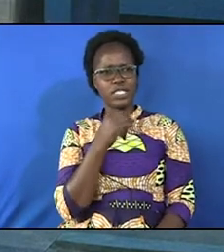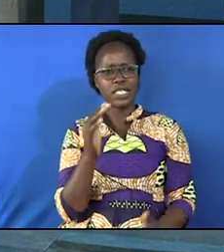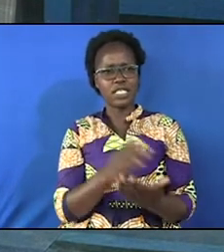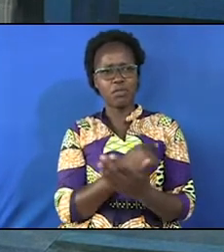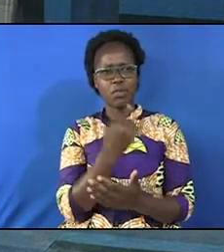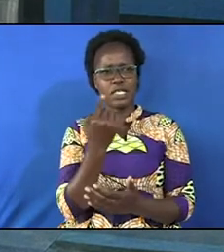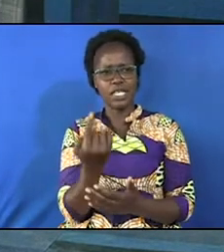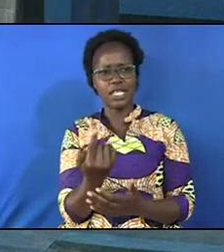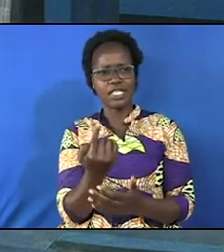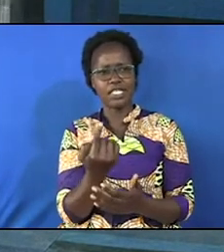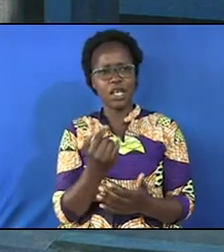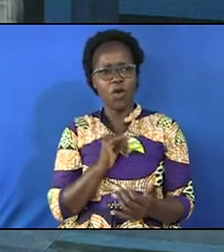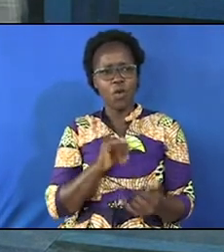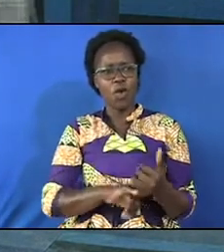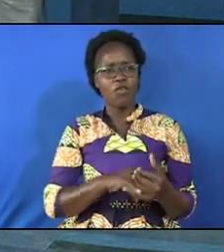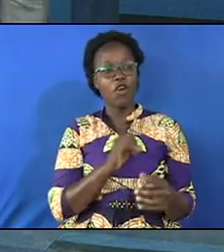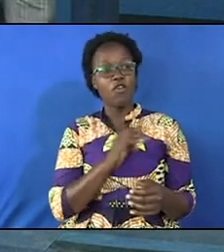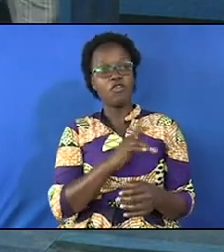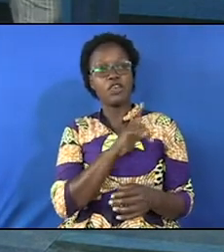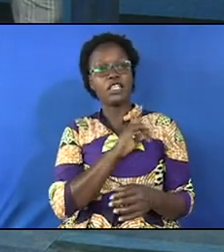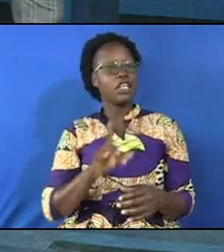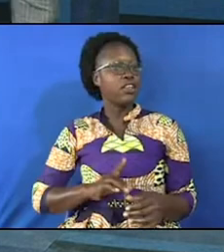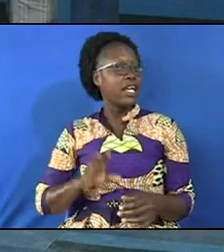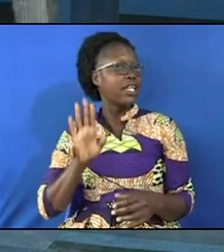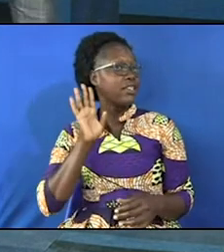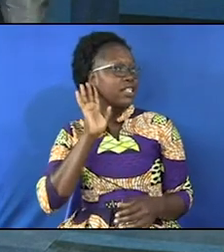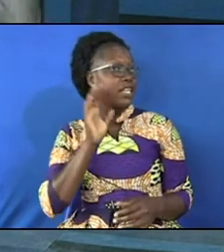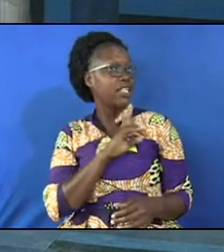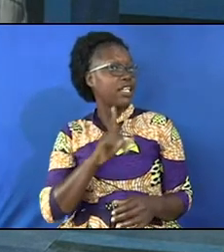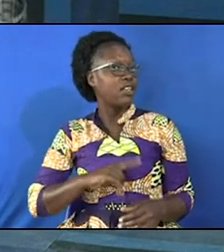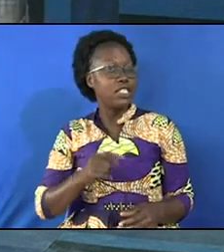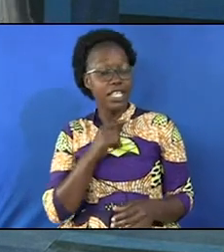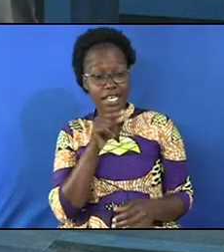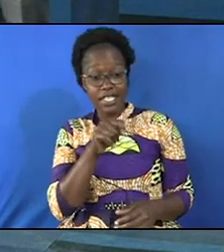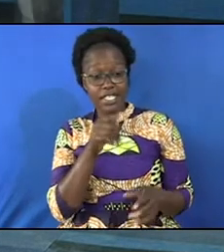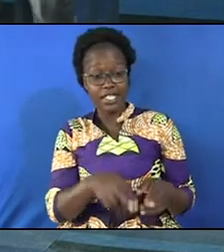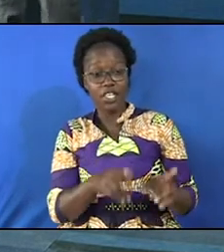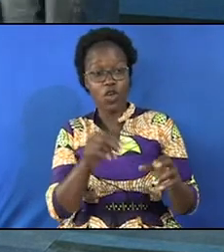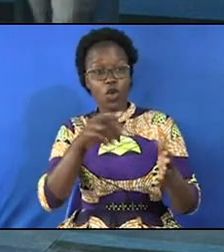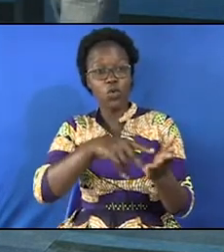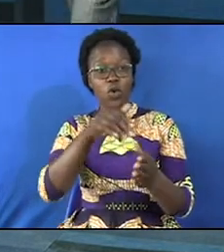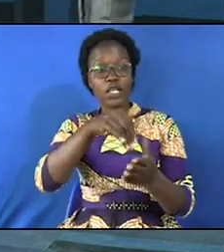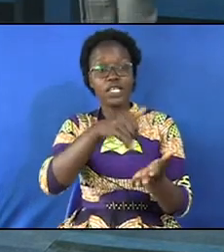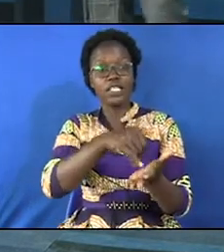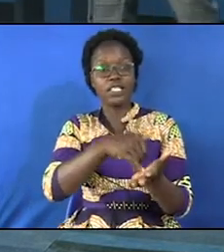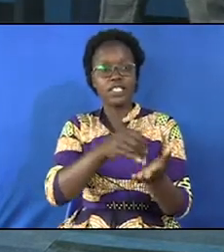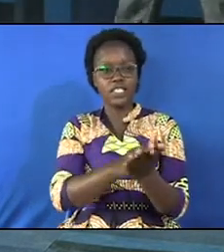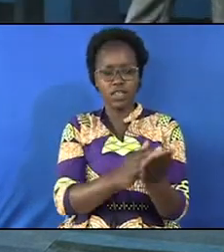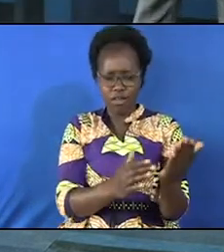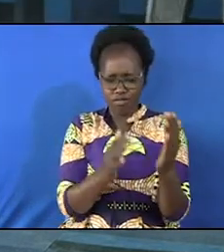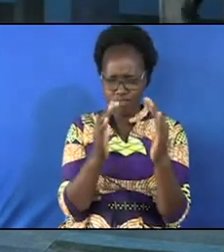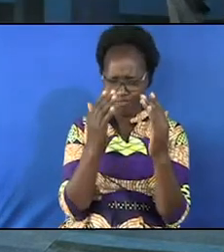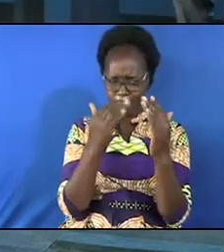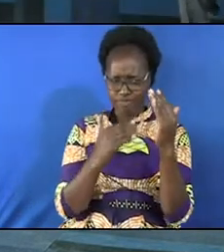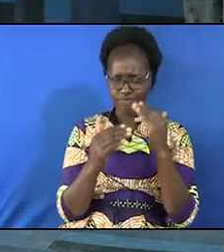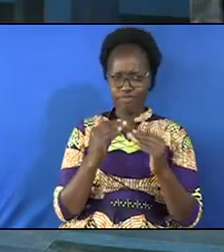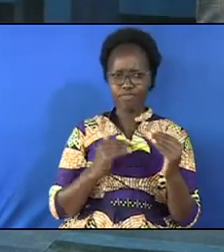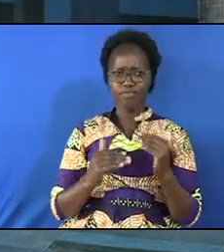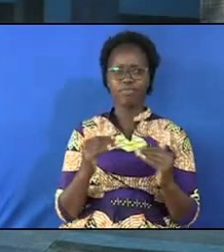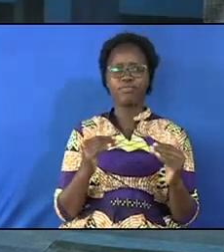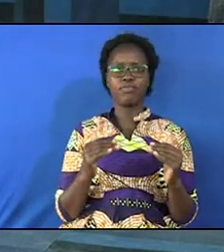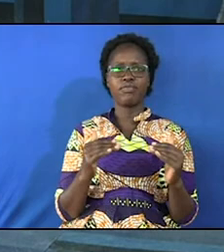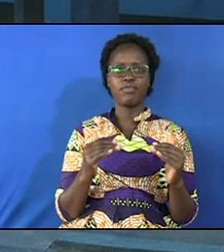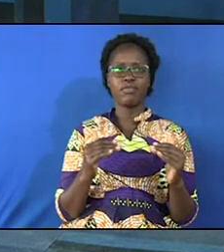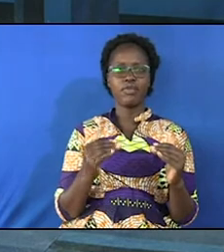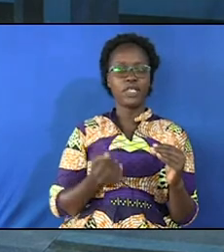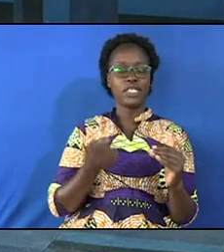says you shall hear the word saying here is the road walk in it okay let me bring it down so that you understand me